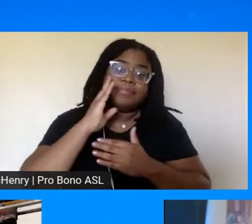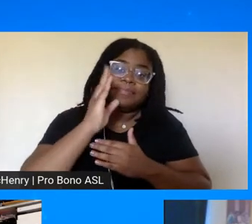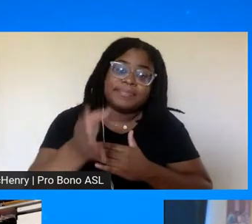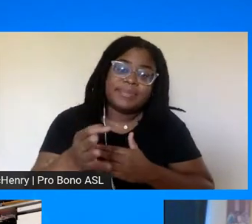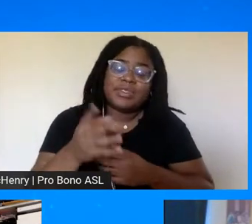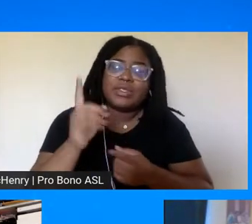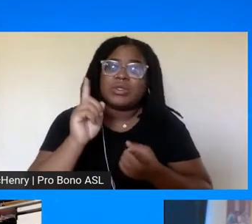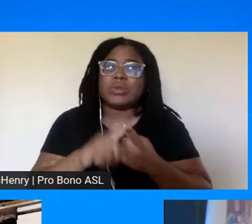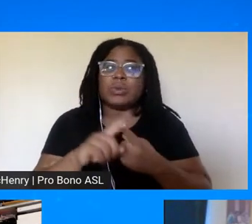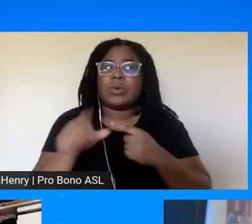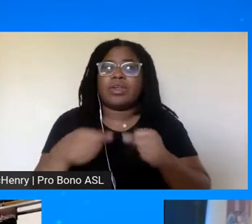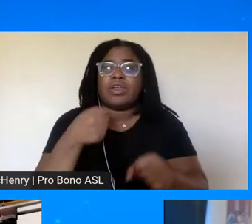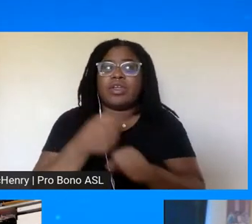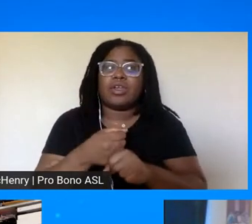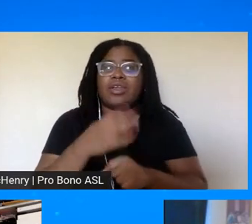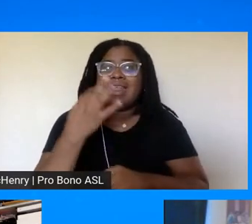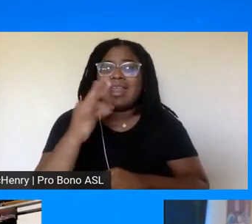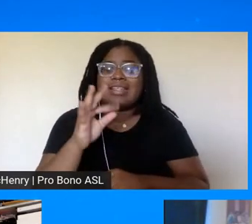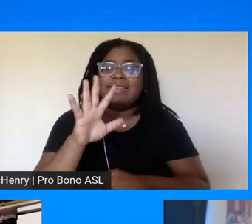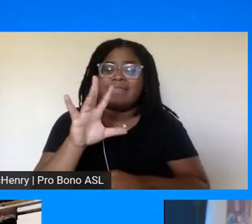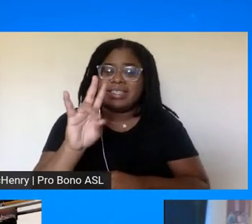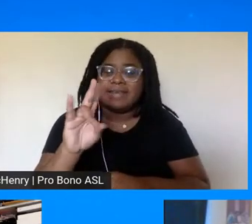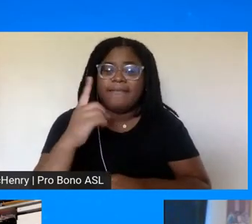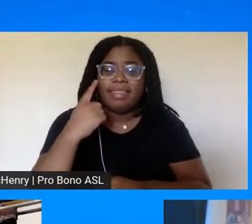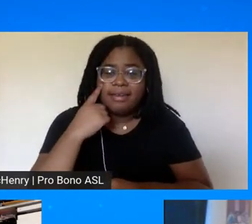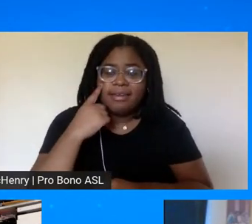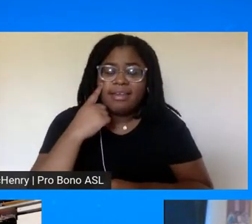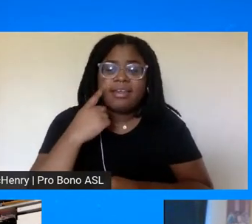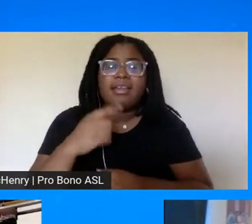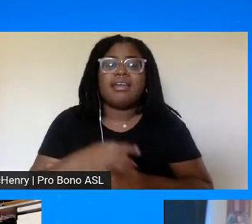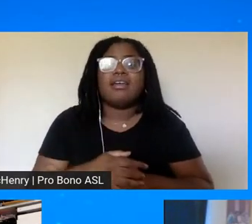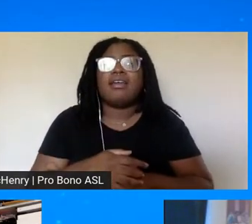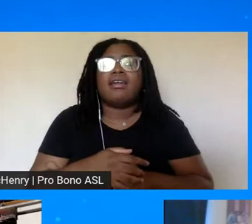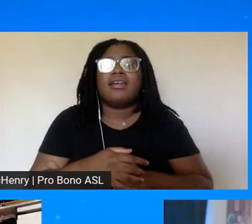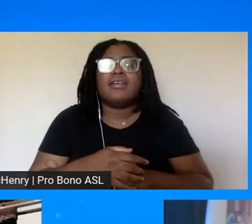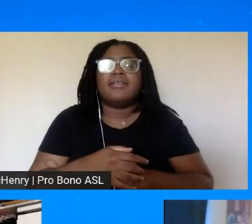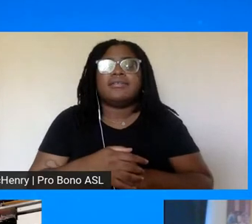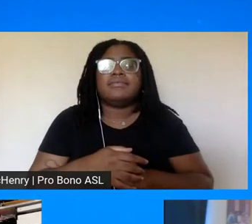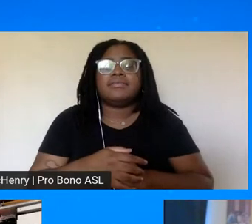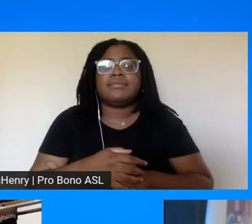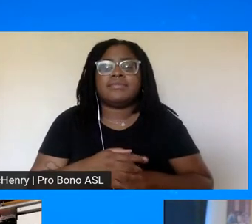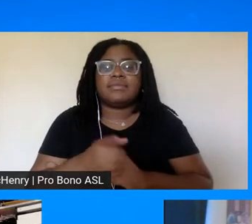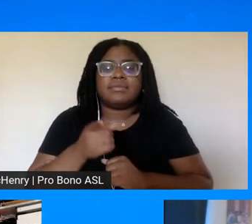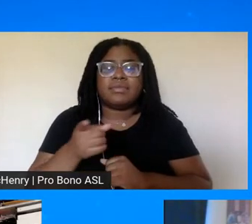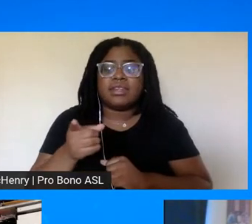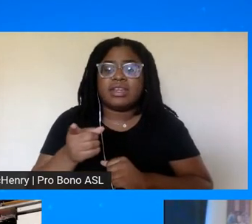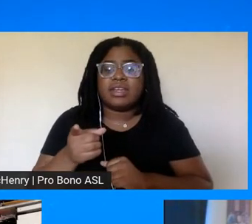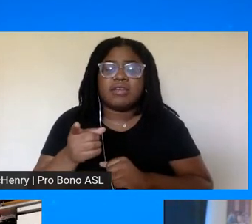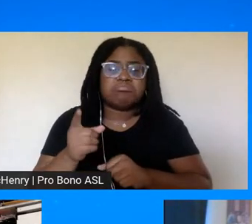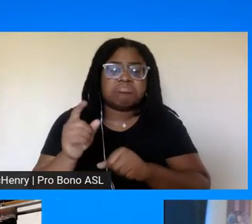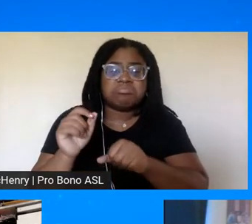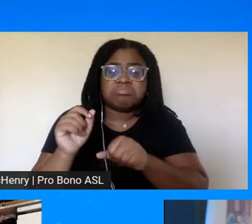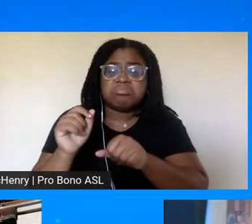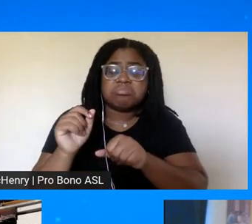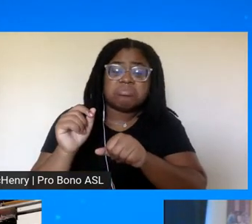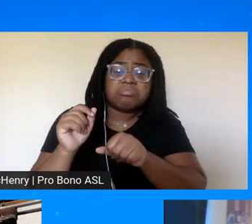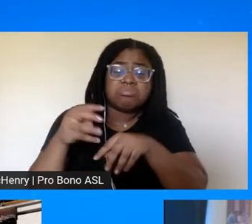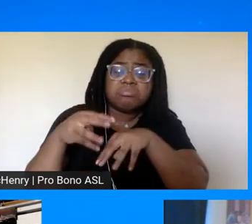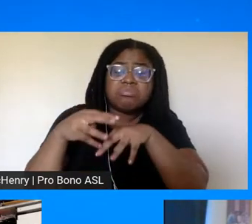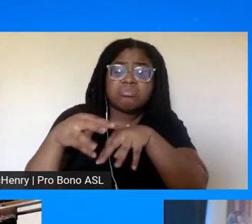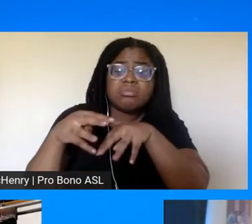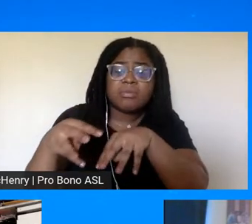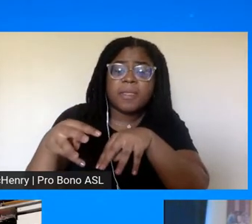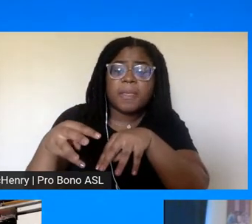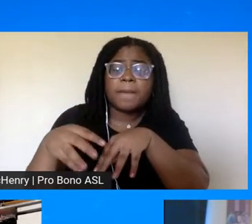i think it was 57 where there was a uh a march uh and they and a fellow